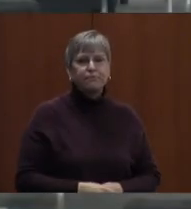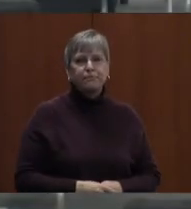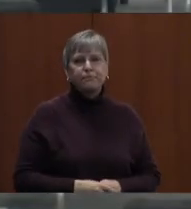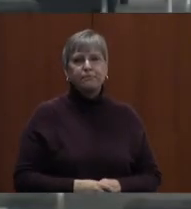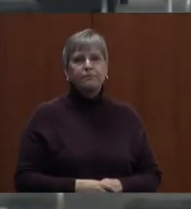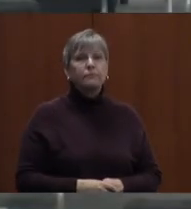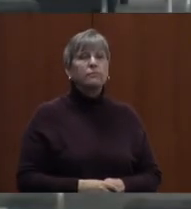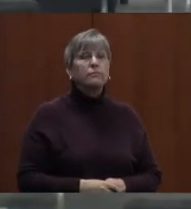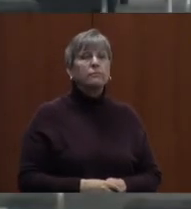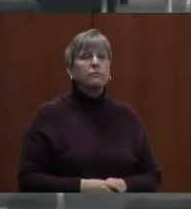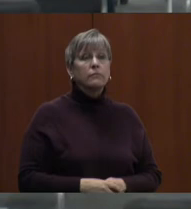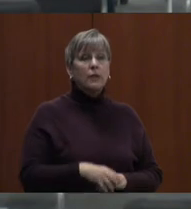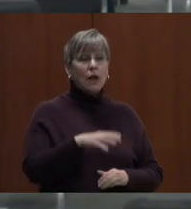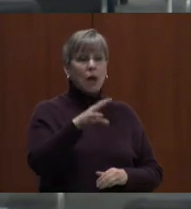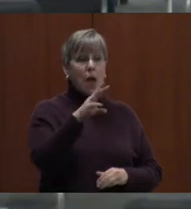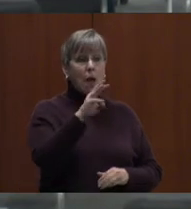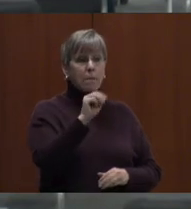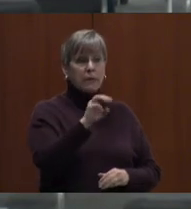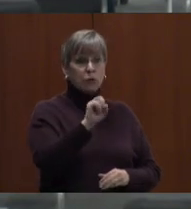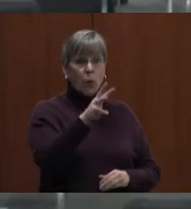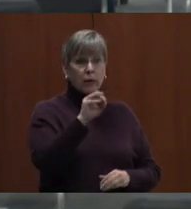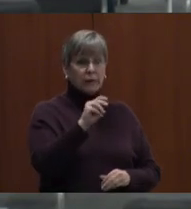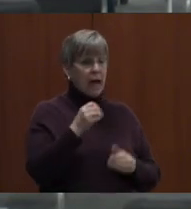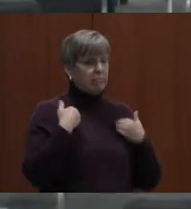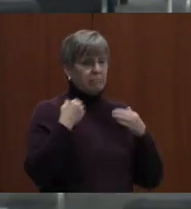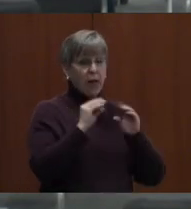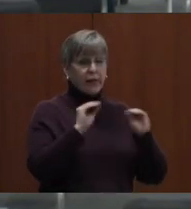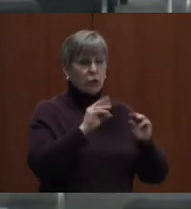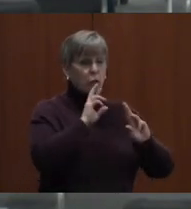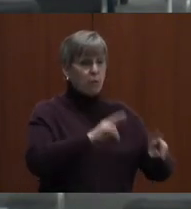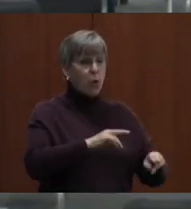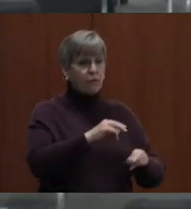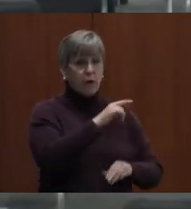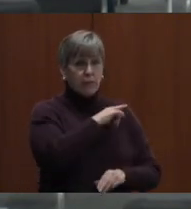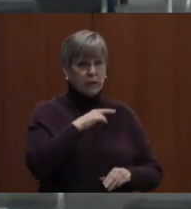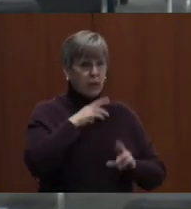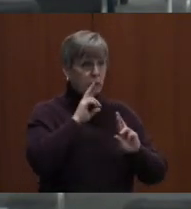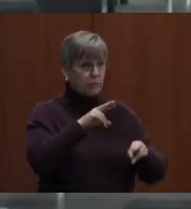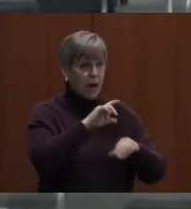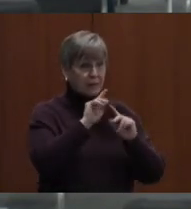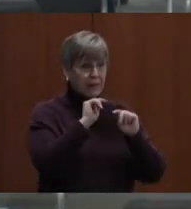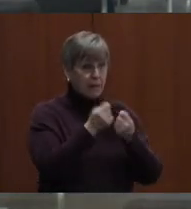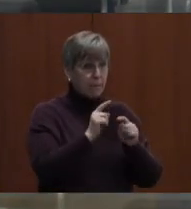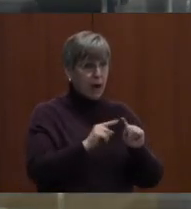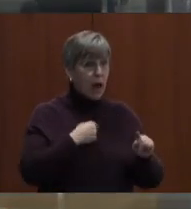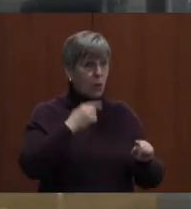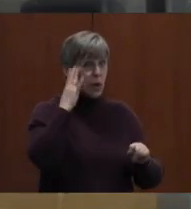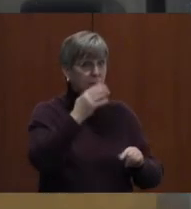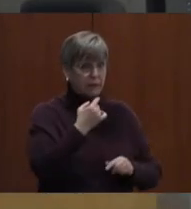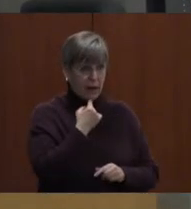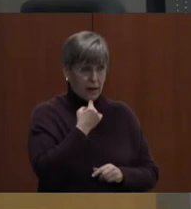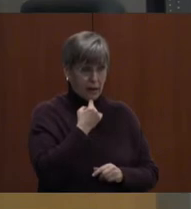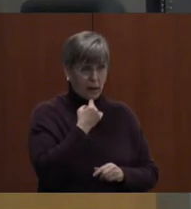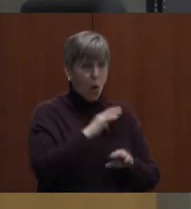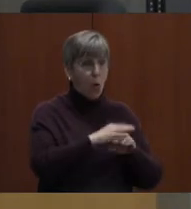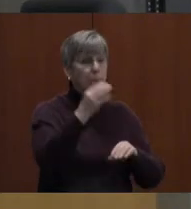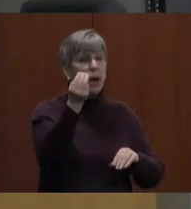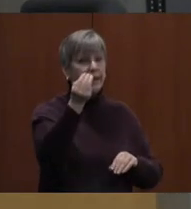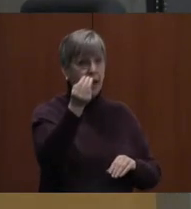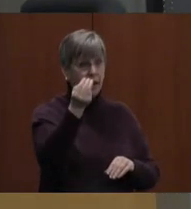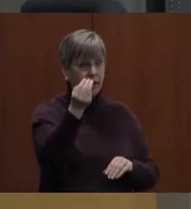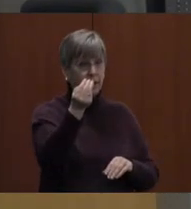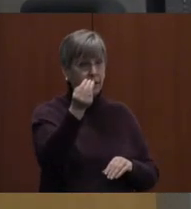I have nothing to report from the legislative response team. I will say that on Monday,